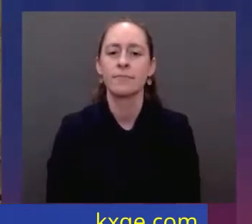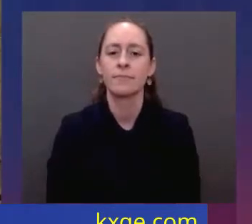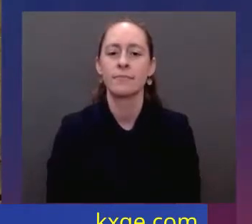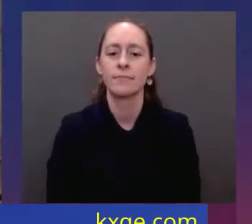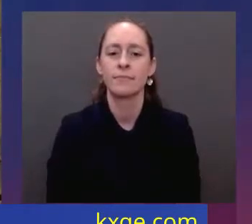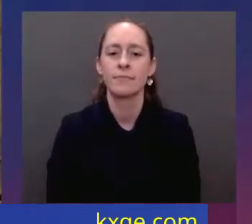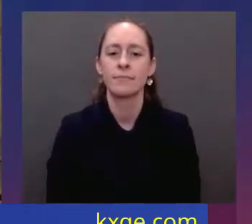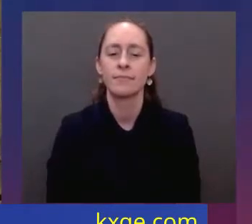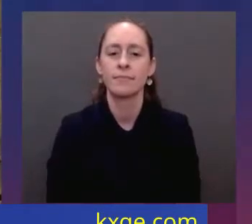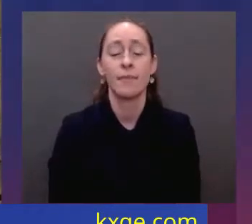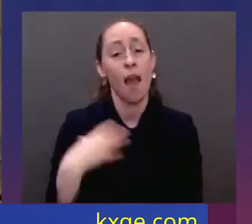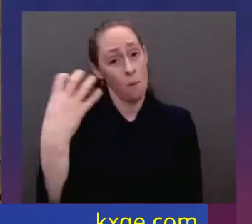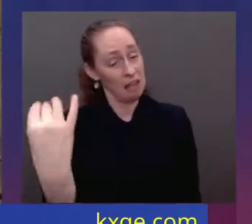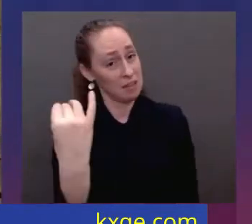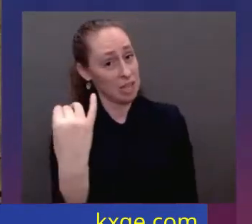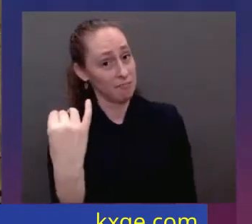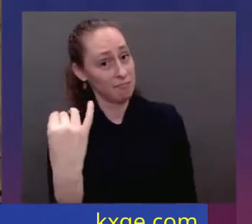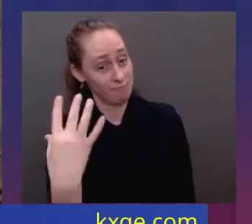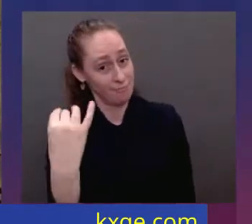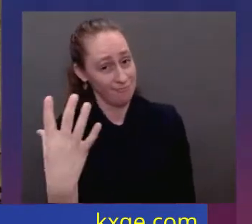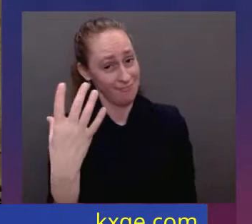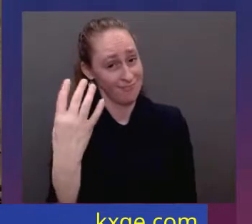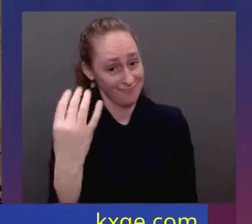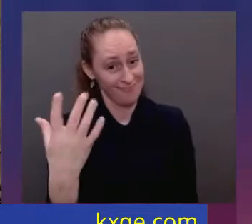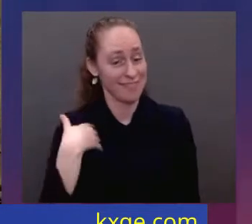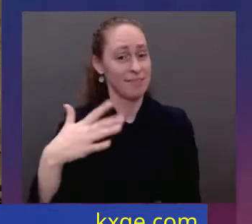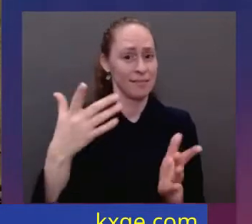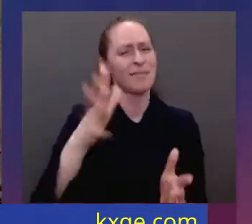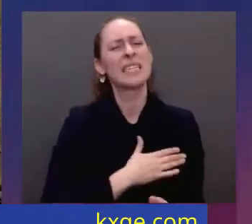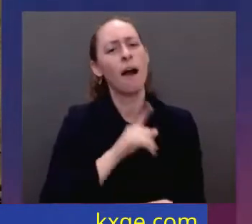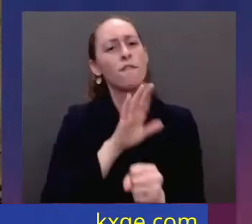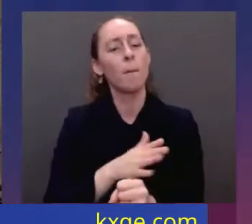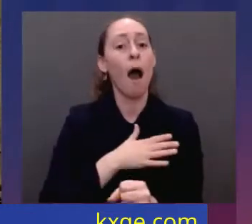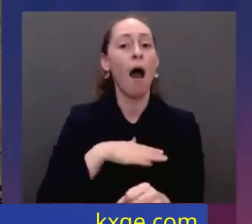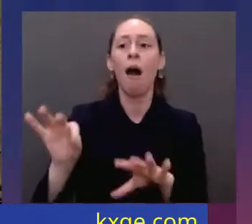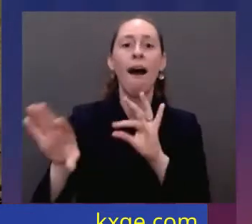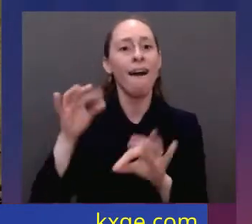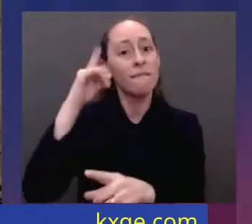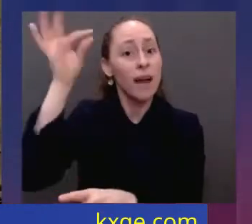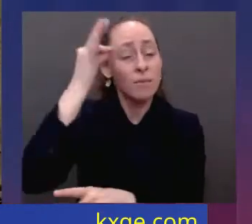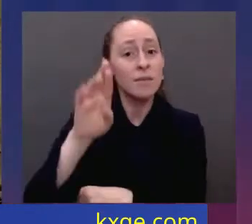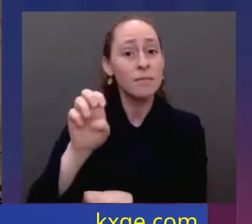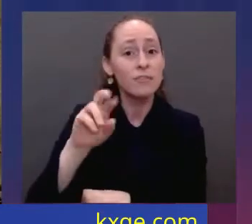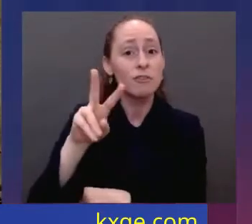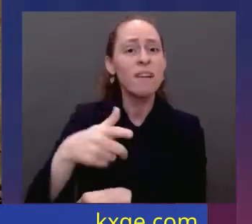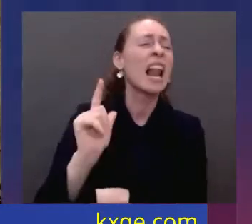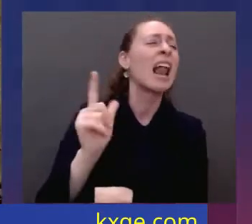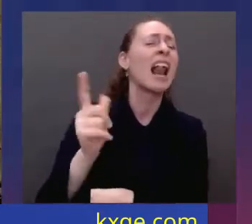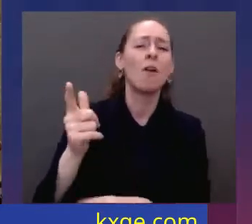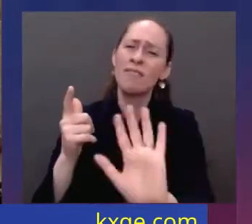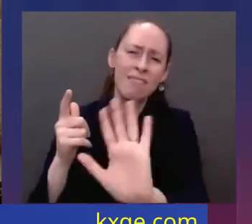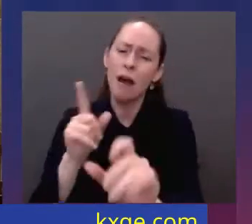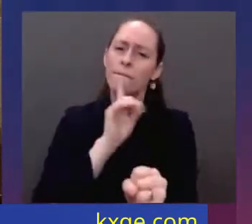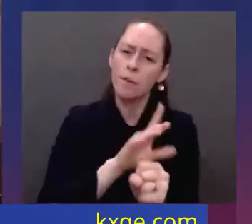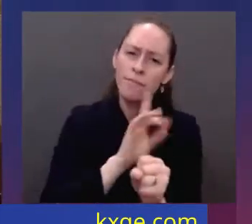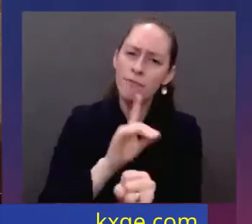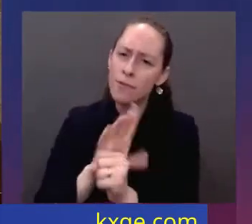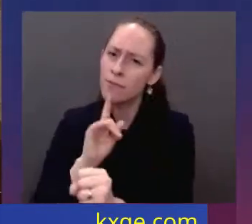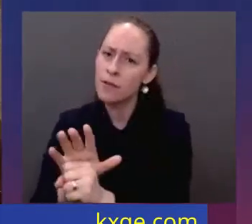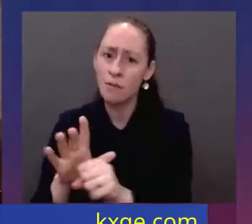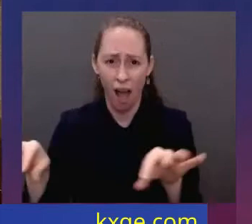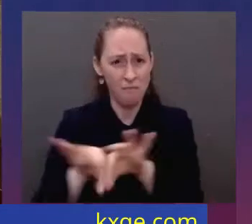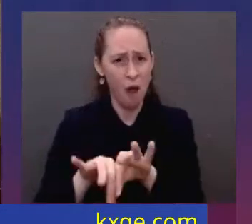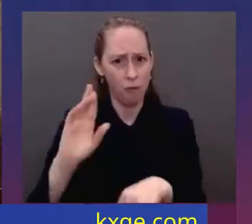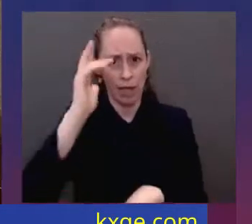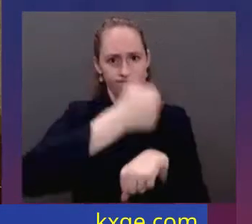confirm my nominees for the Federal Reserve, which plays a critical role in fighting inflation. My plan will not only lower costs and give